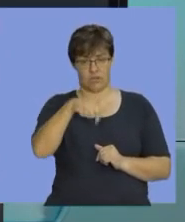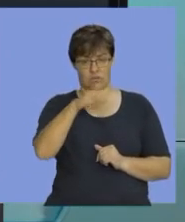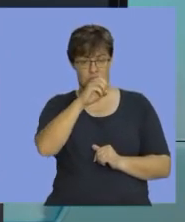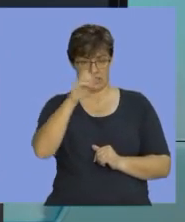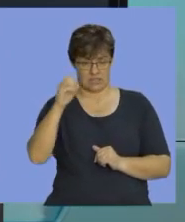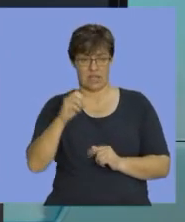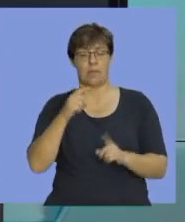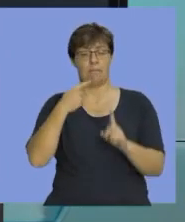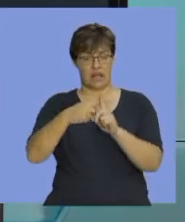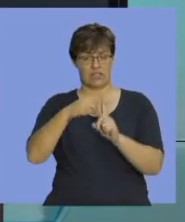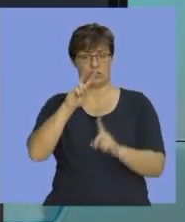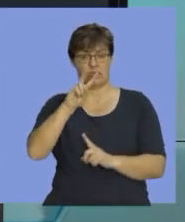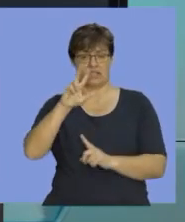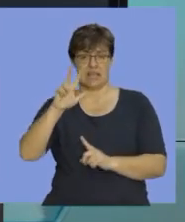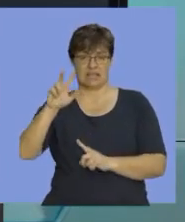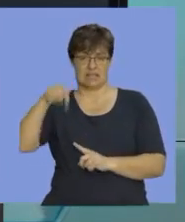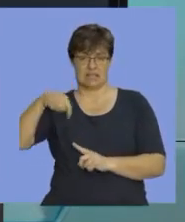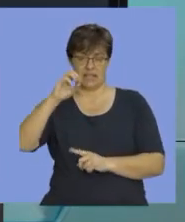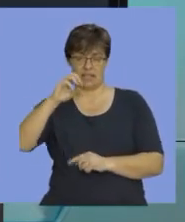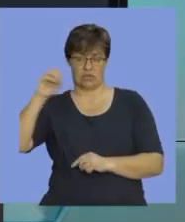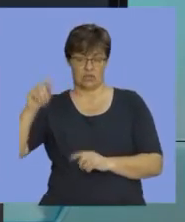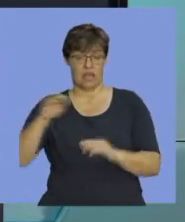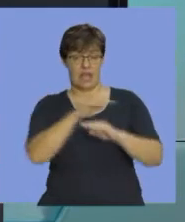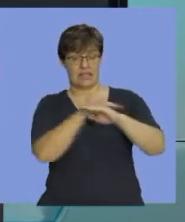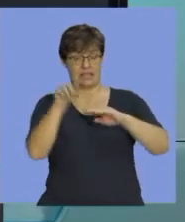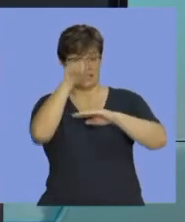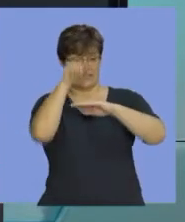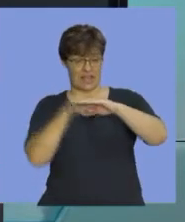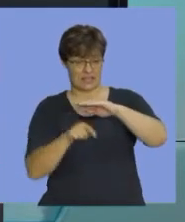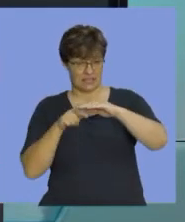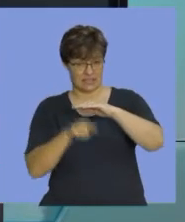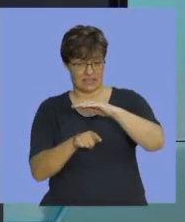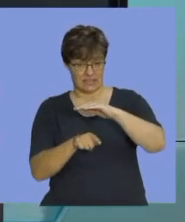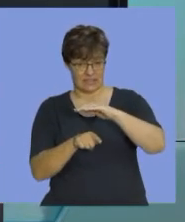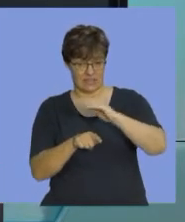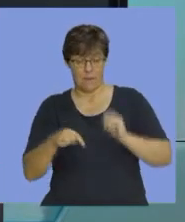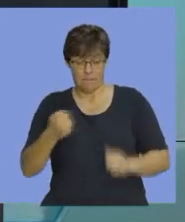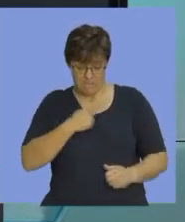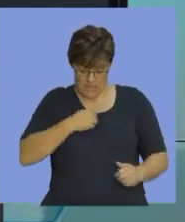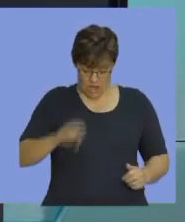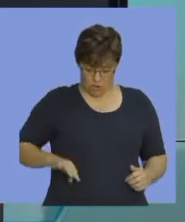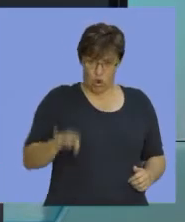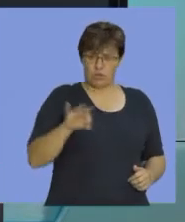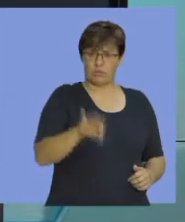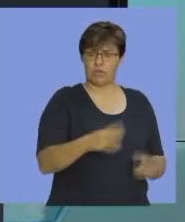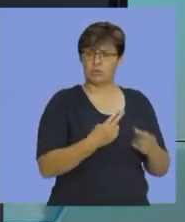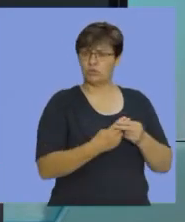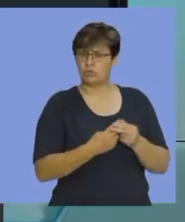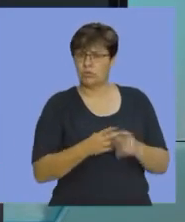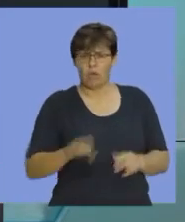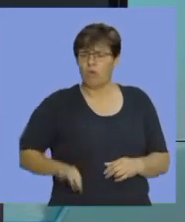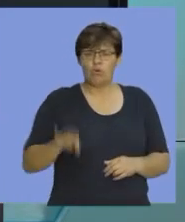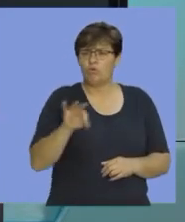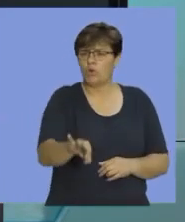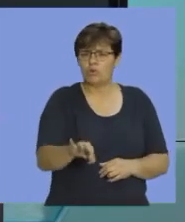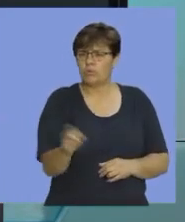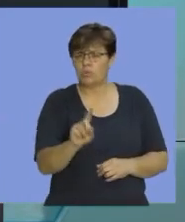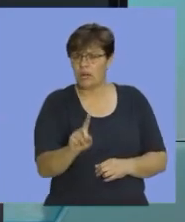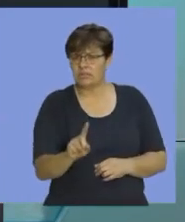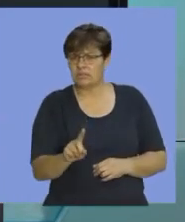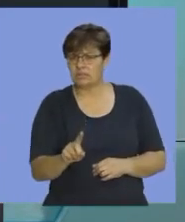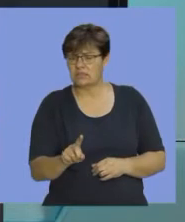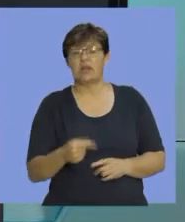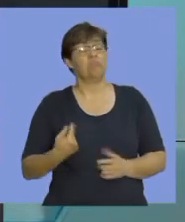$28,000. Divided by my contribution per unit. What is my contribution per unit?